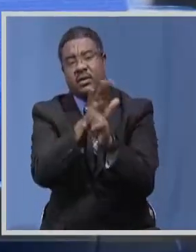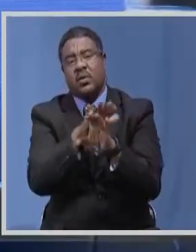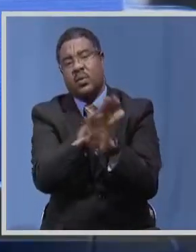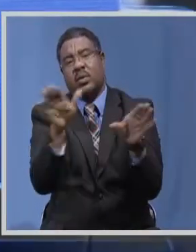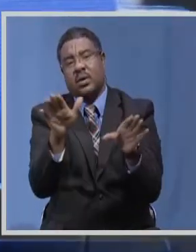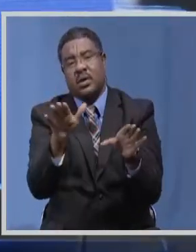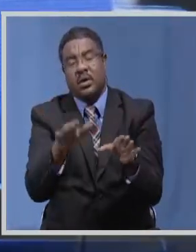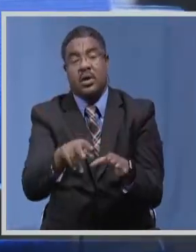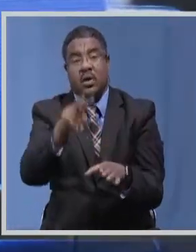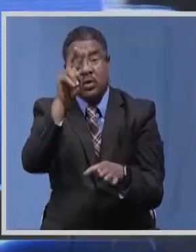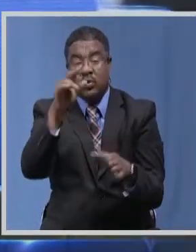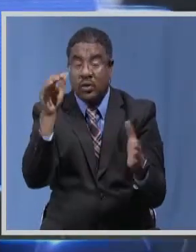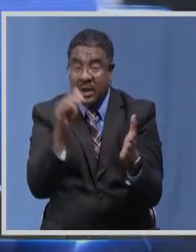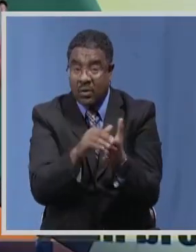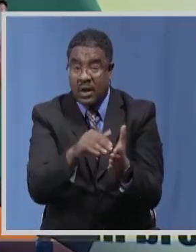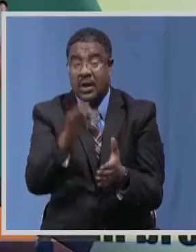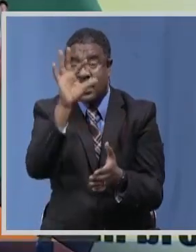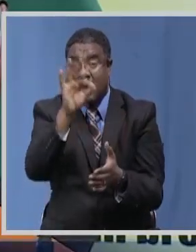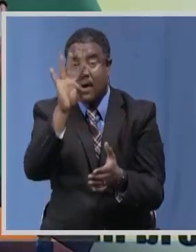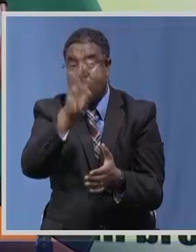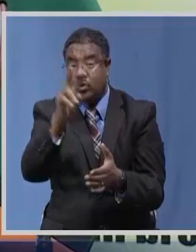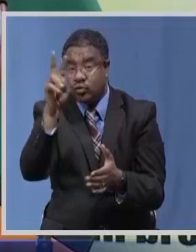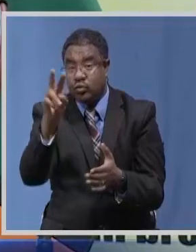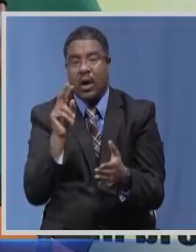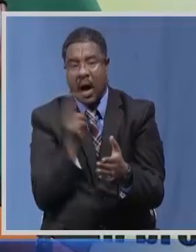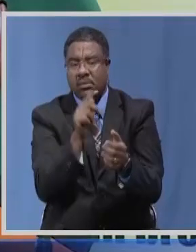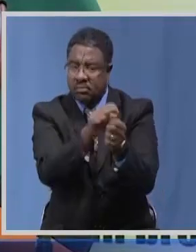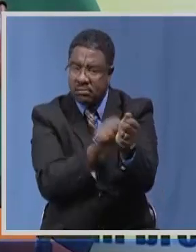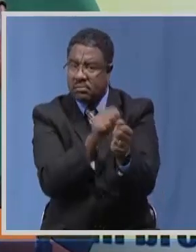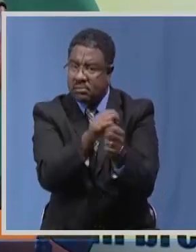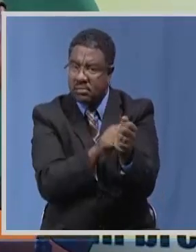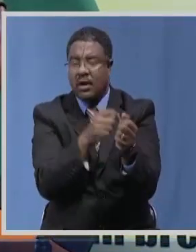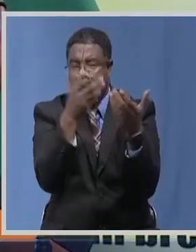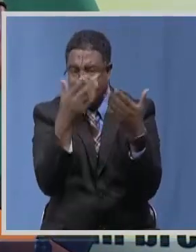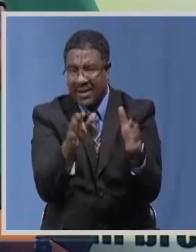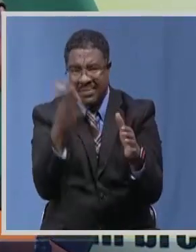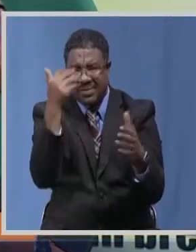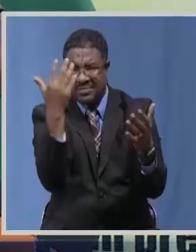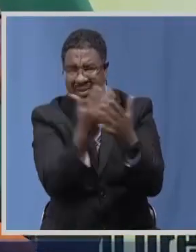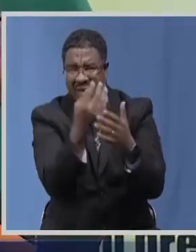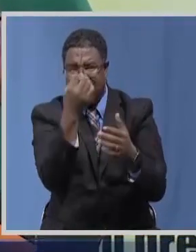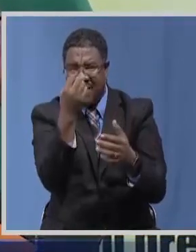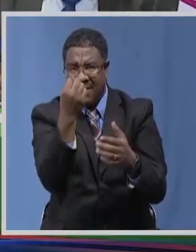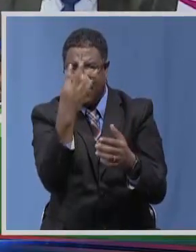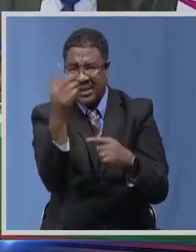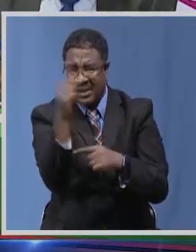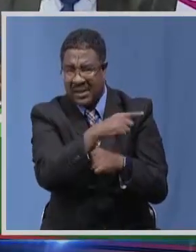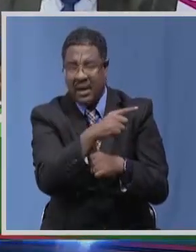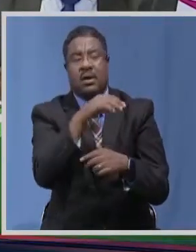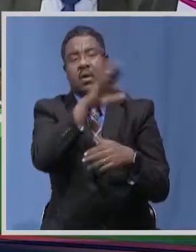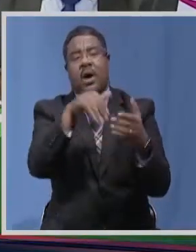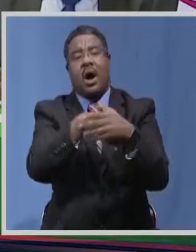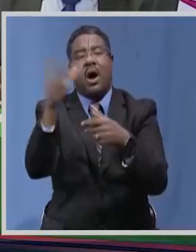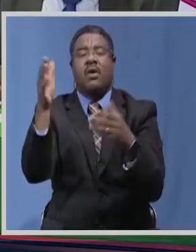thousand nine hundred forty two people that have been discharged from the 14 day mandatory quarantine however